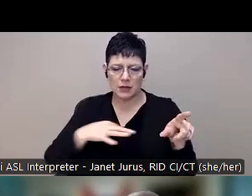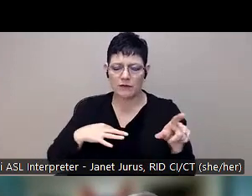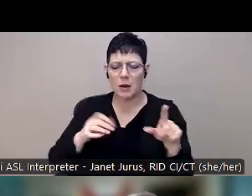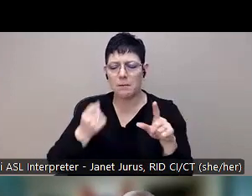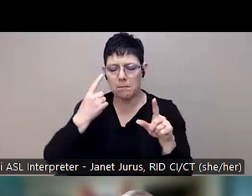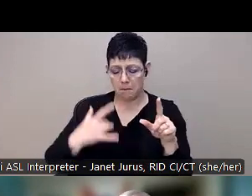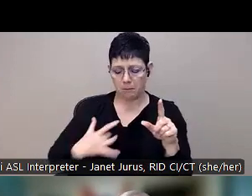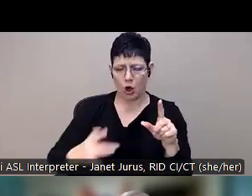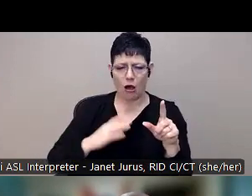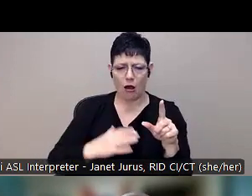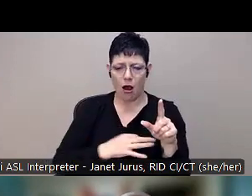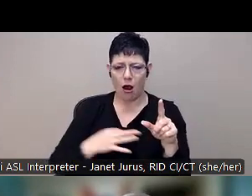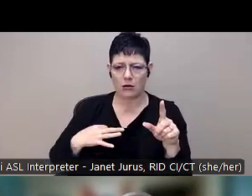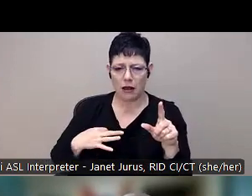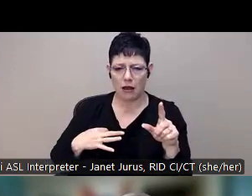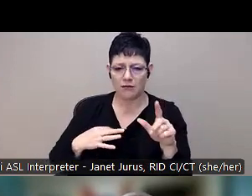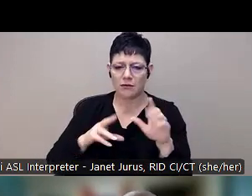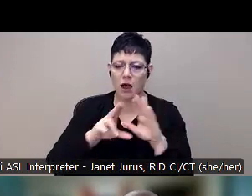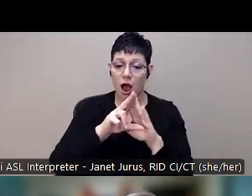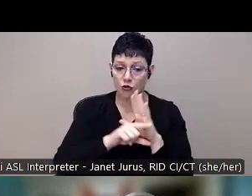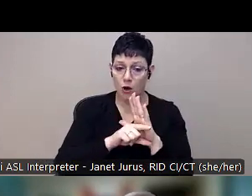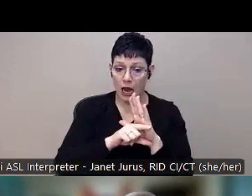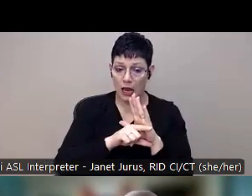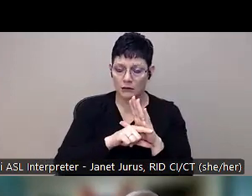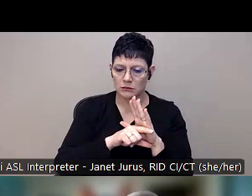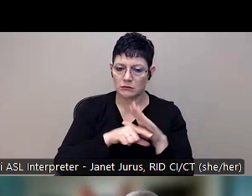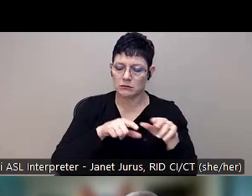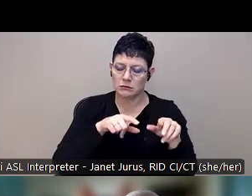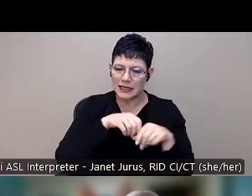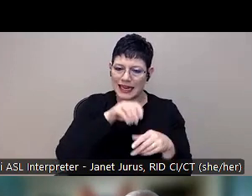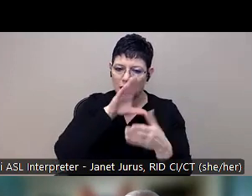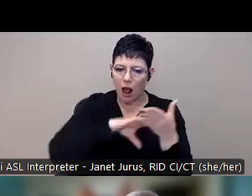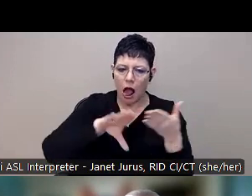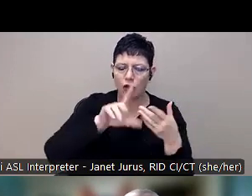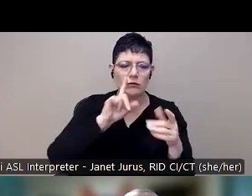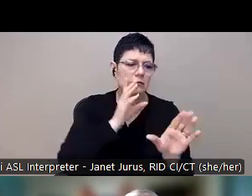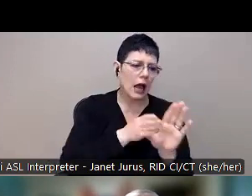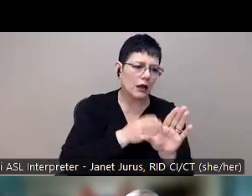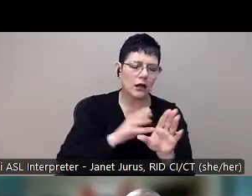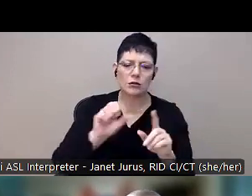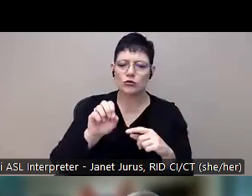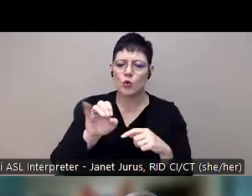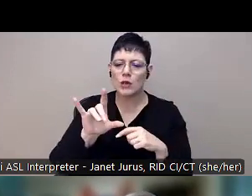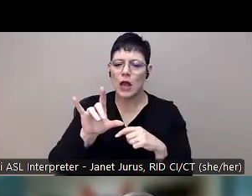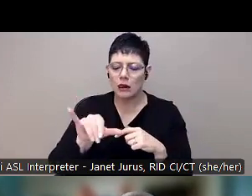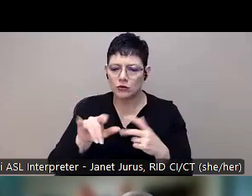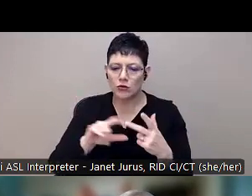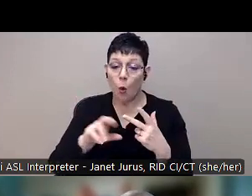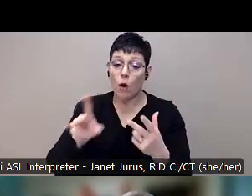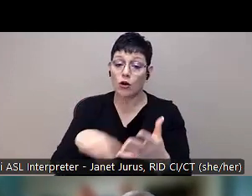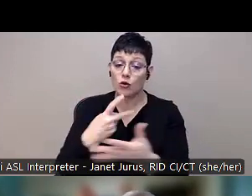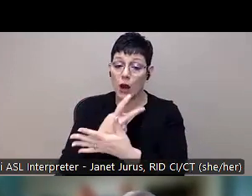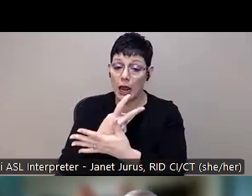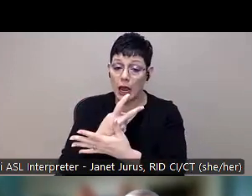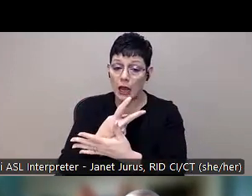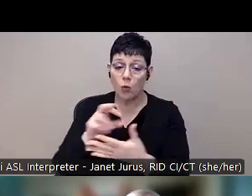of our staff are either undergrad students who are studying things like psychology and sociology or graduate students or